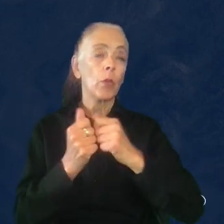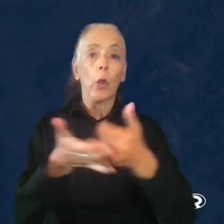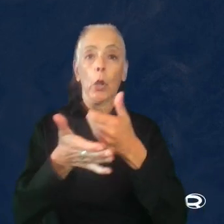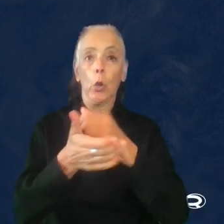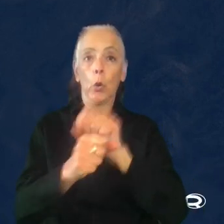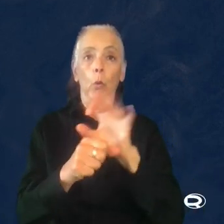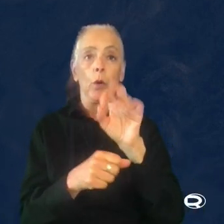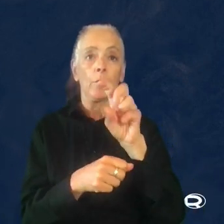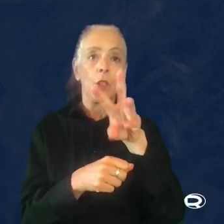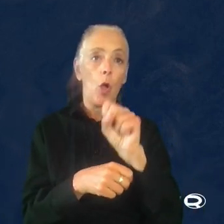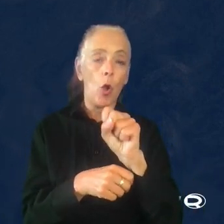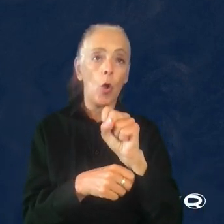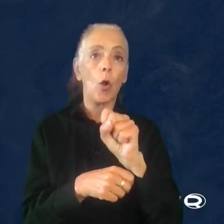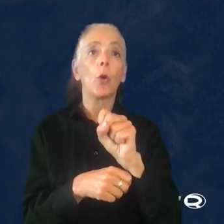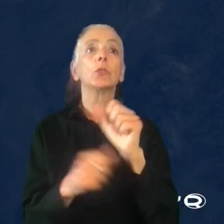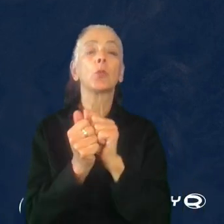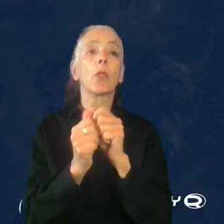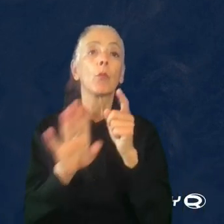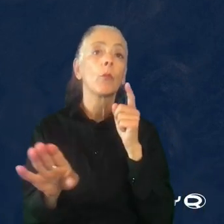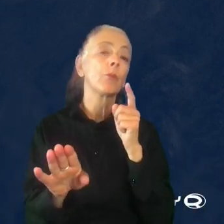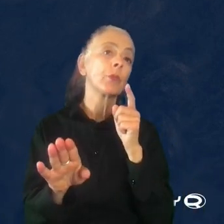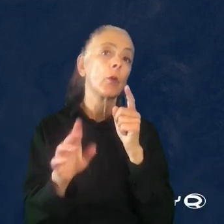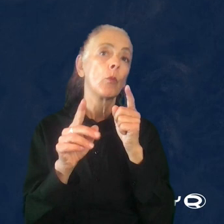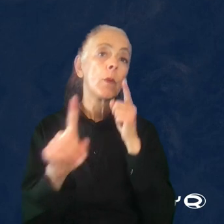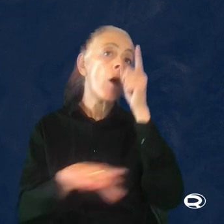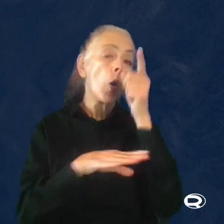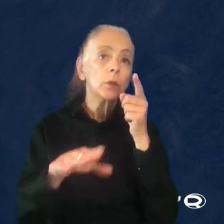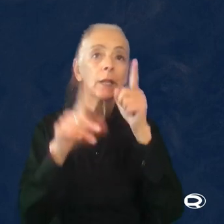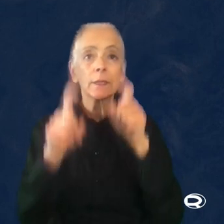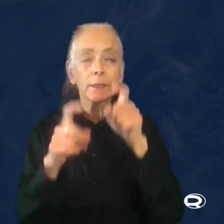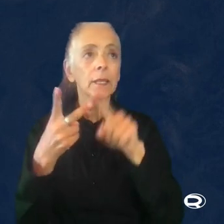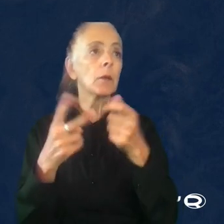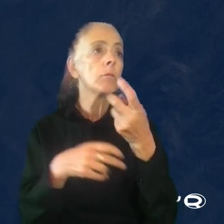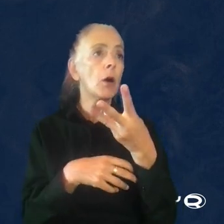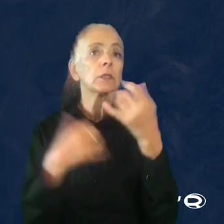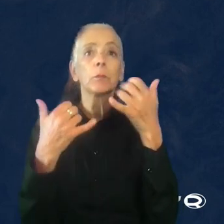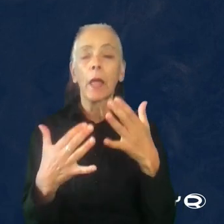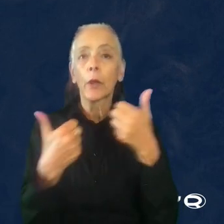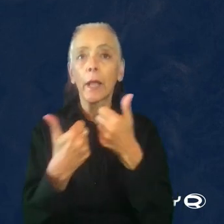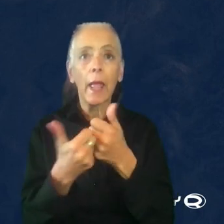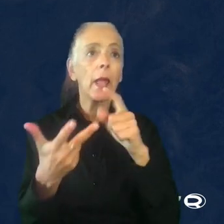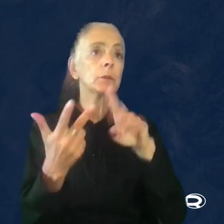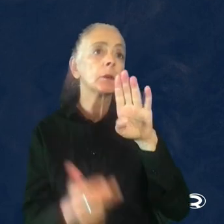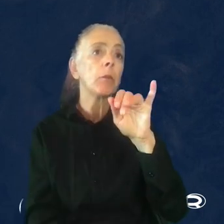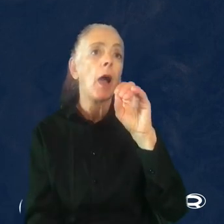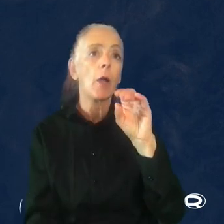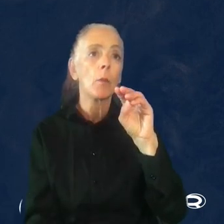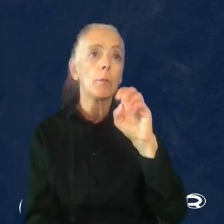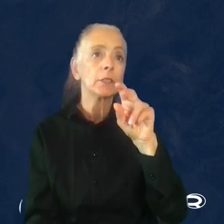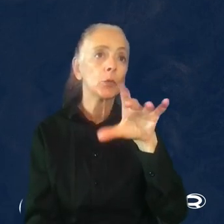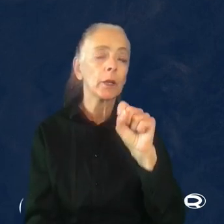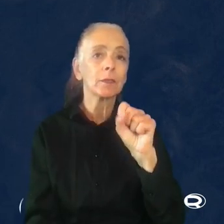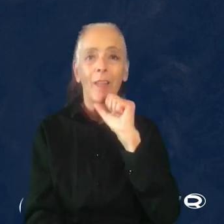workflows, especially with remote testing, testing for multiplayer games, trying our biometrics. Not everything ends up working out